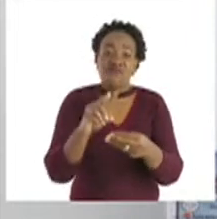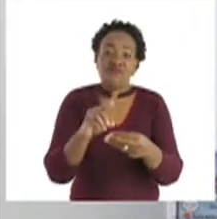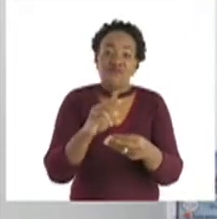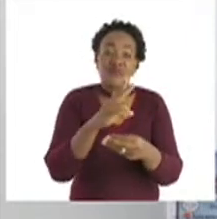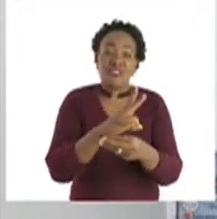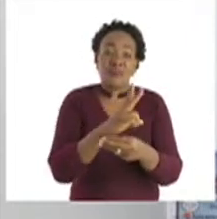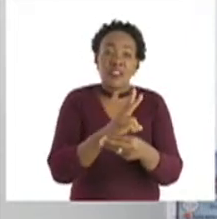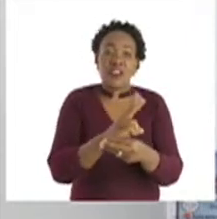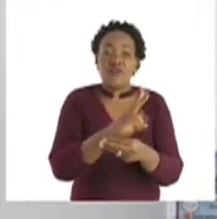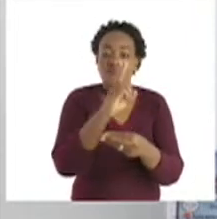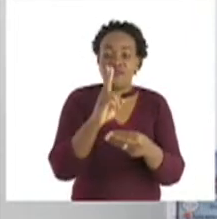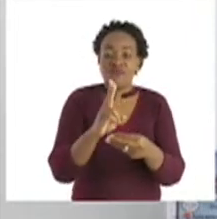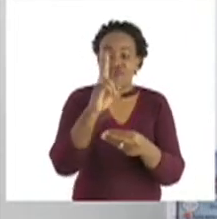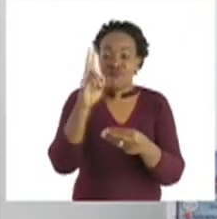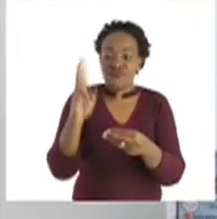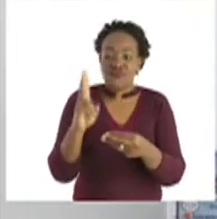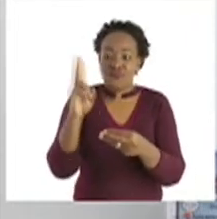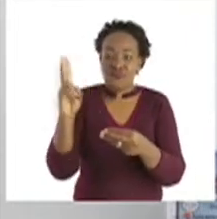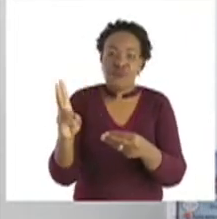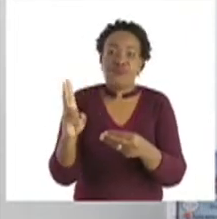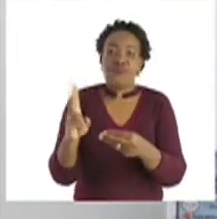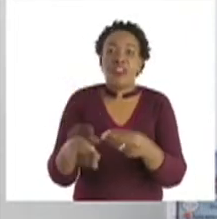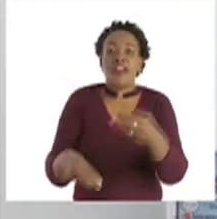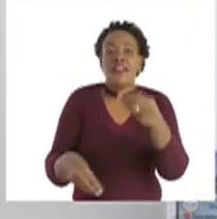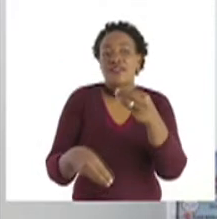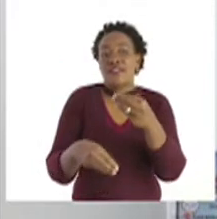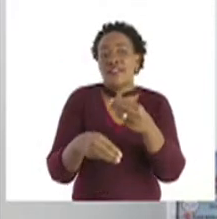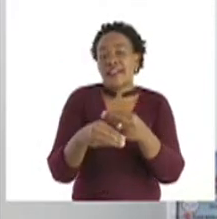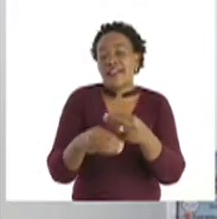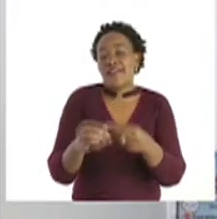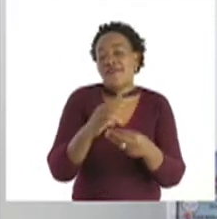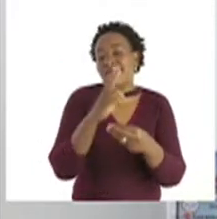4 is plus 2.